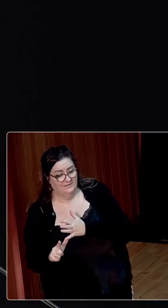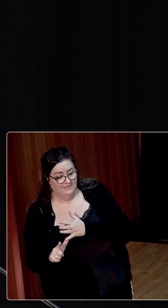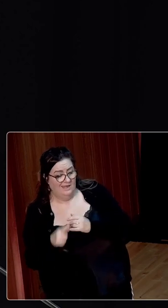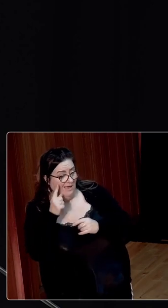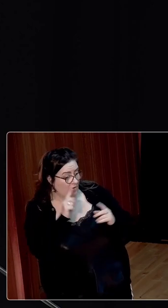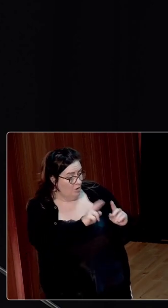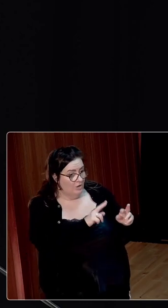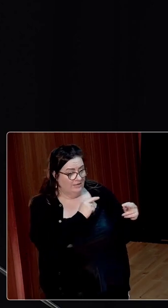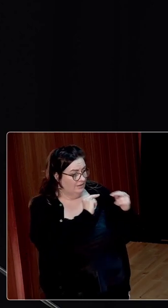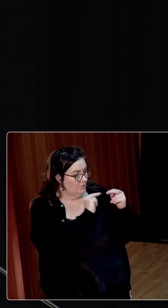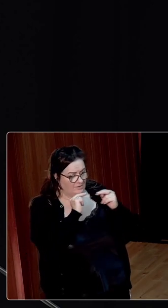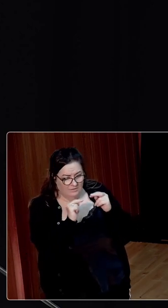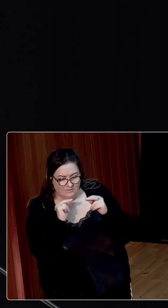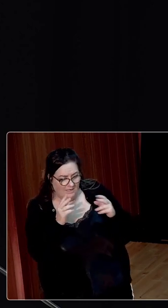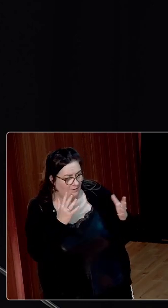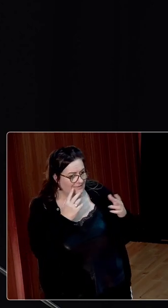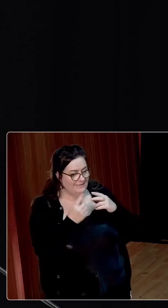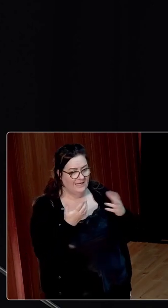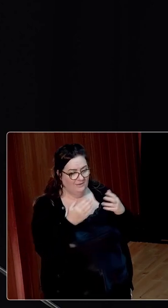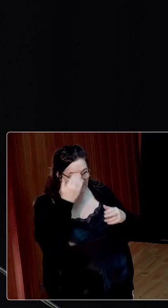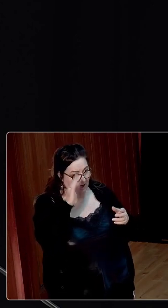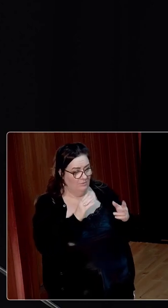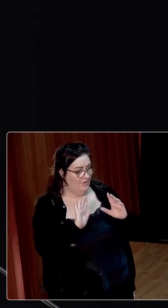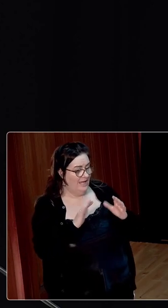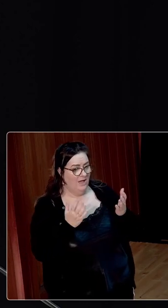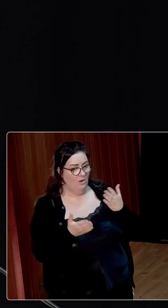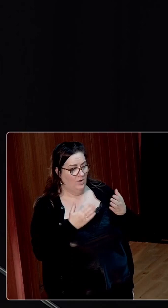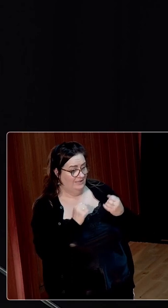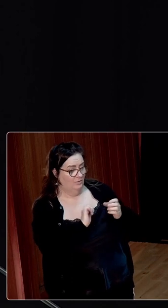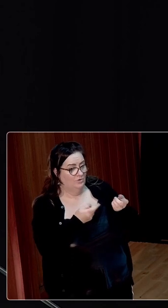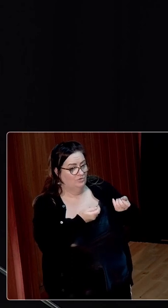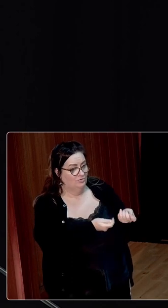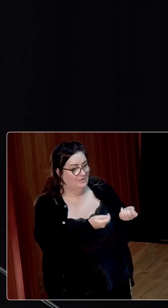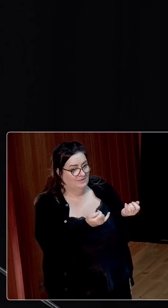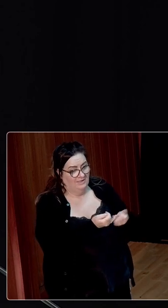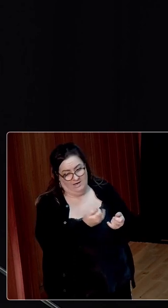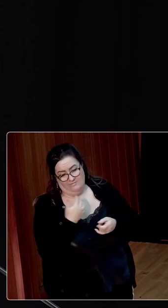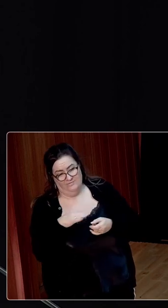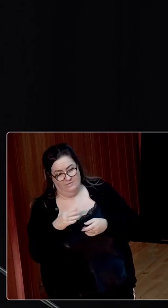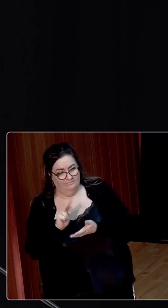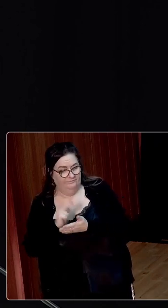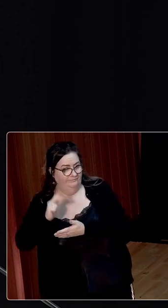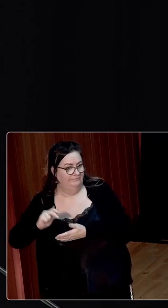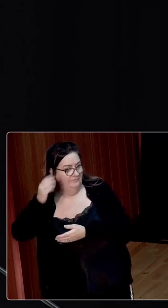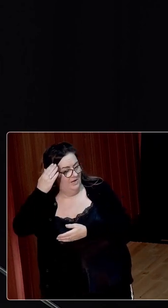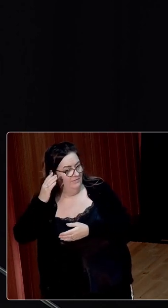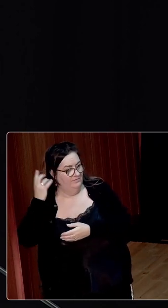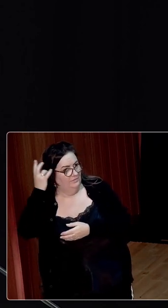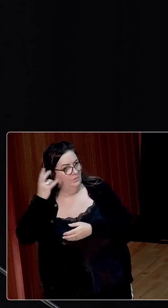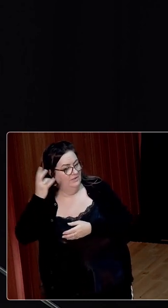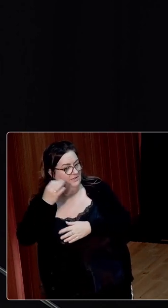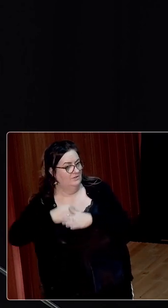And look at the manner in which the Irish state was treated by the officials of Her Majesty's government